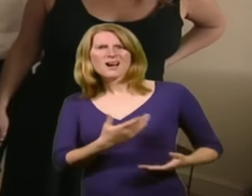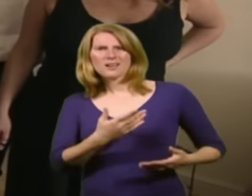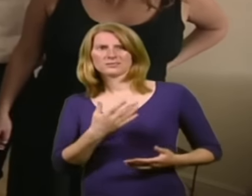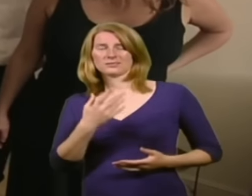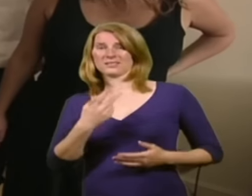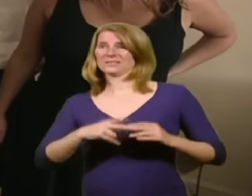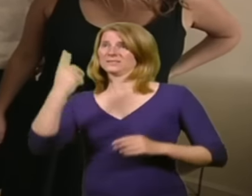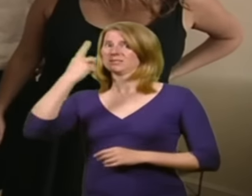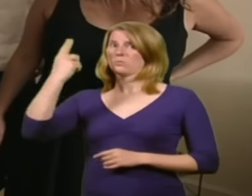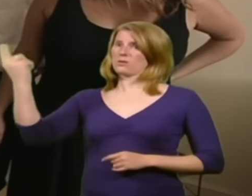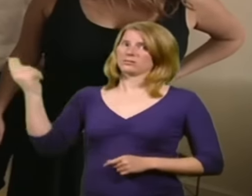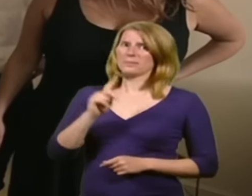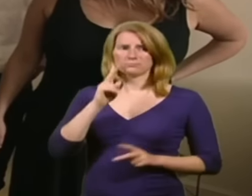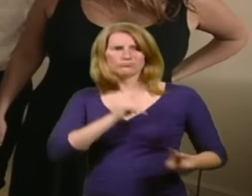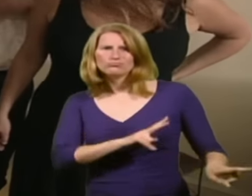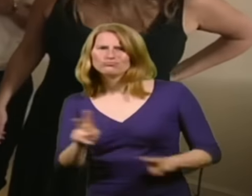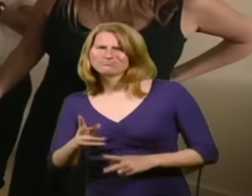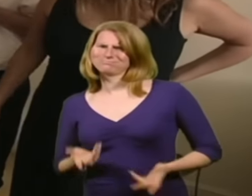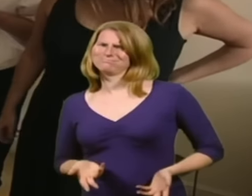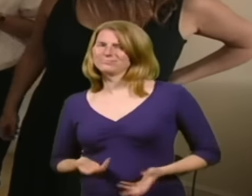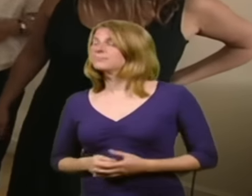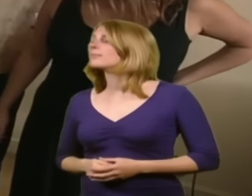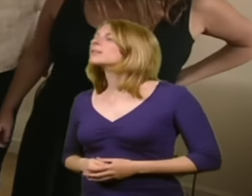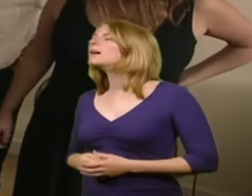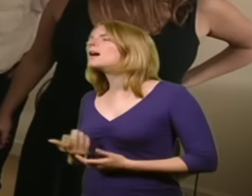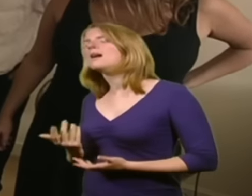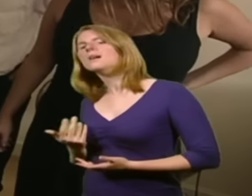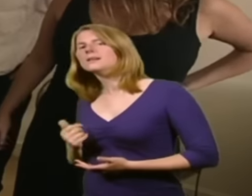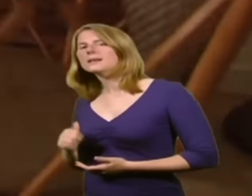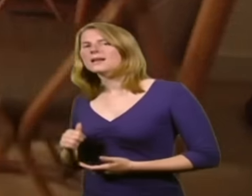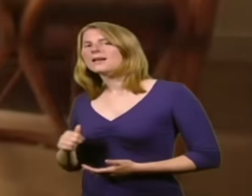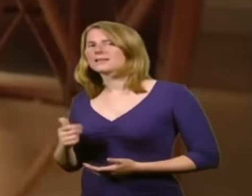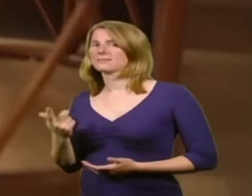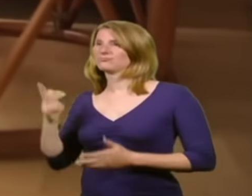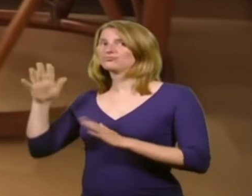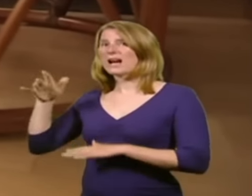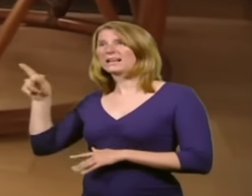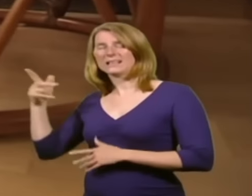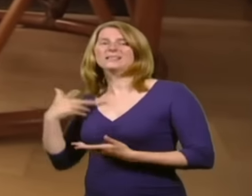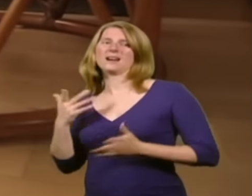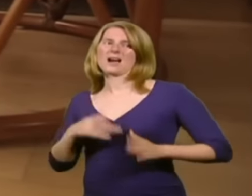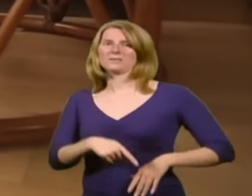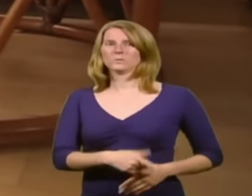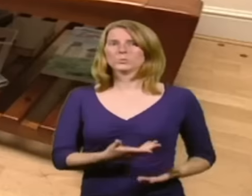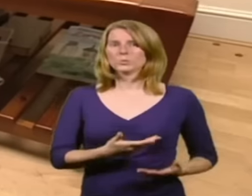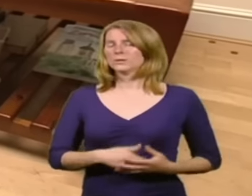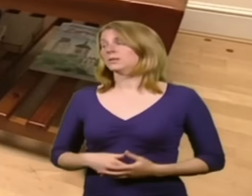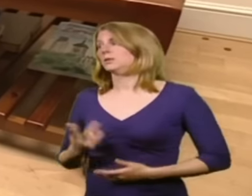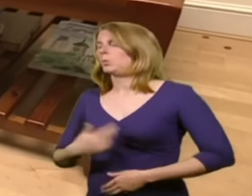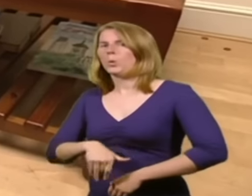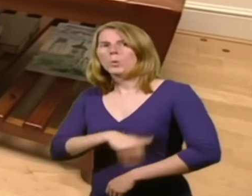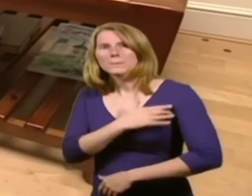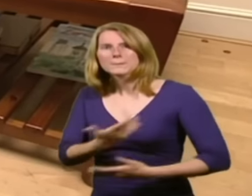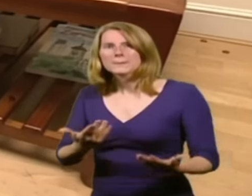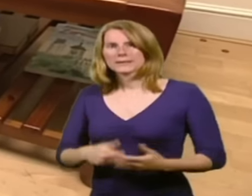the house, would you? I have done, yeah. But it was raining, so I had to be in a minute. You're hopeless. The floor is nice. It's a good size. The furniture